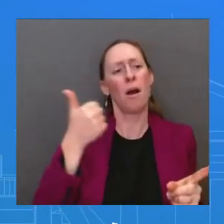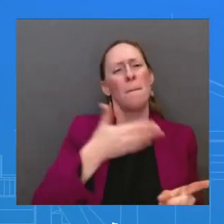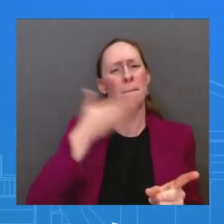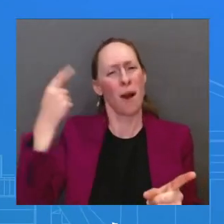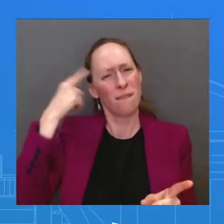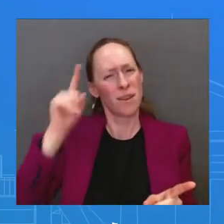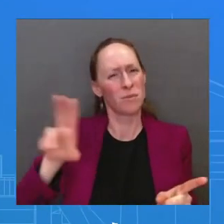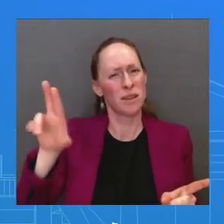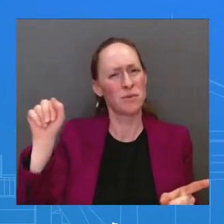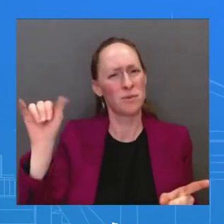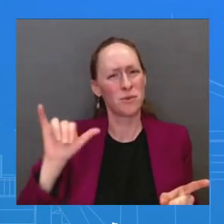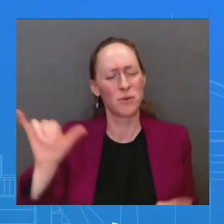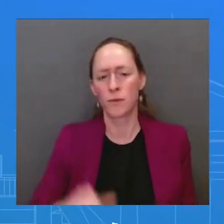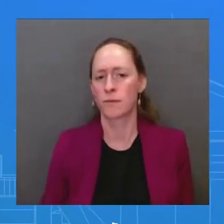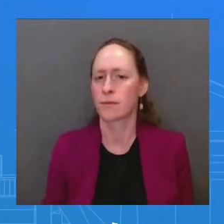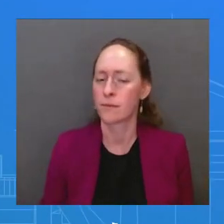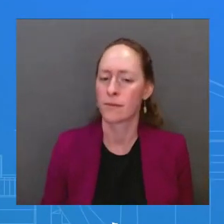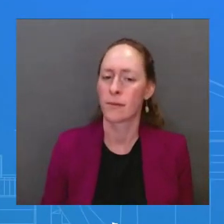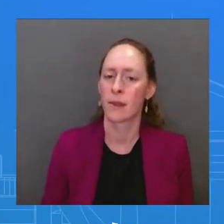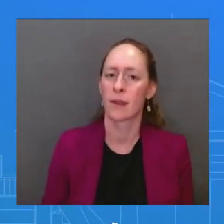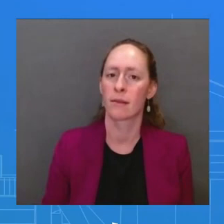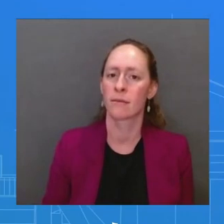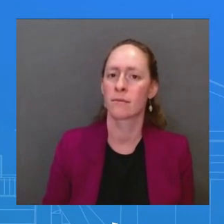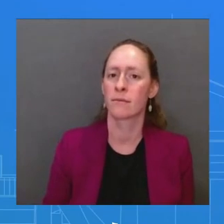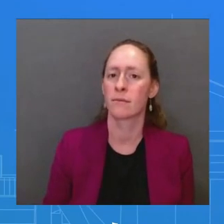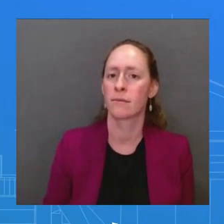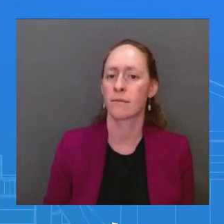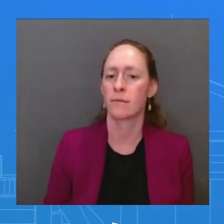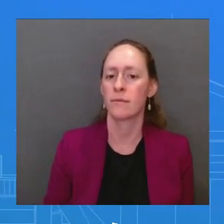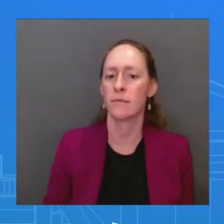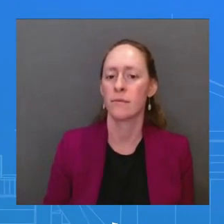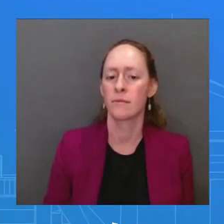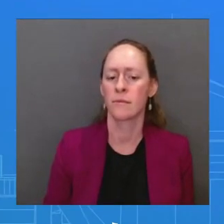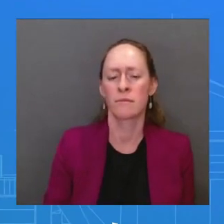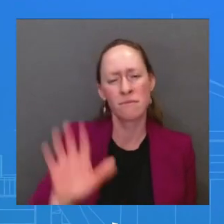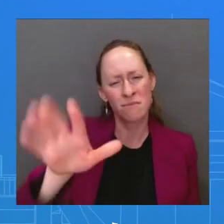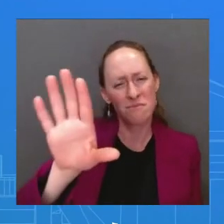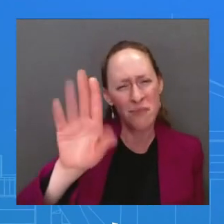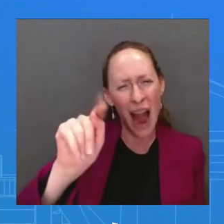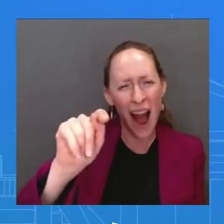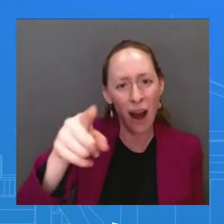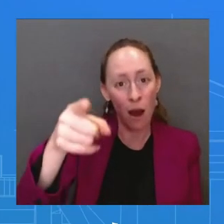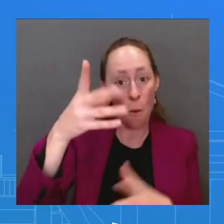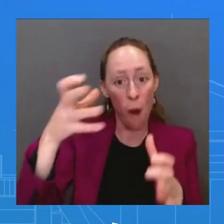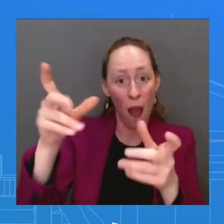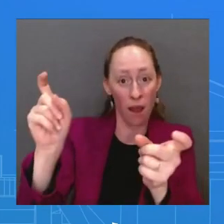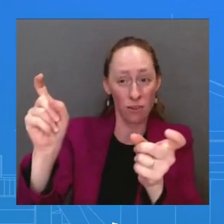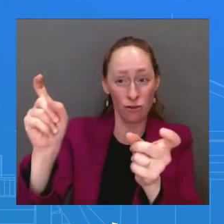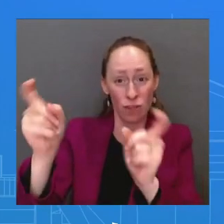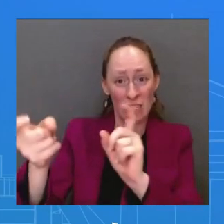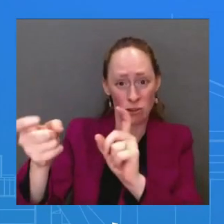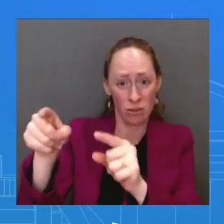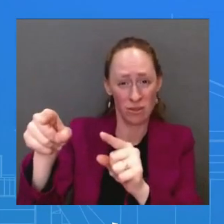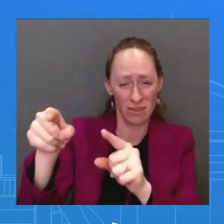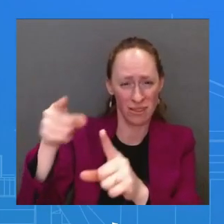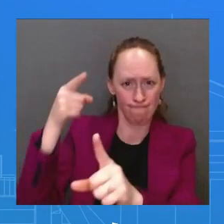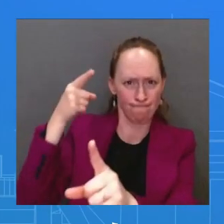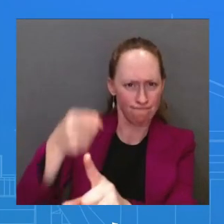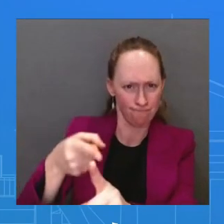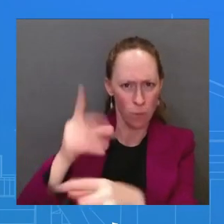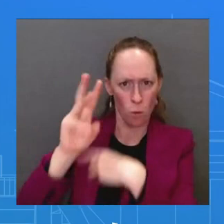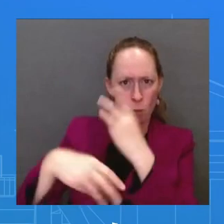China, on those coercive practices, of those reforms. MR. This is an affirmative agenda. It is an agenda about